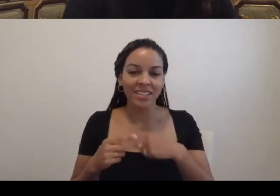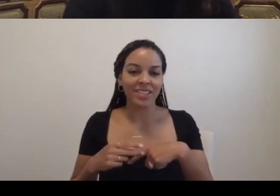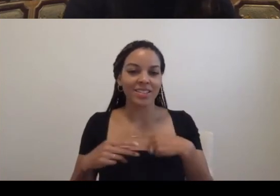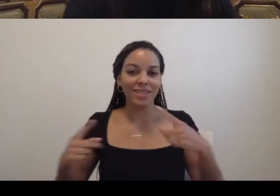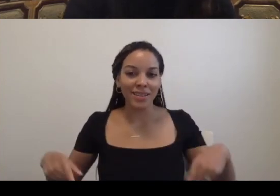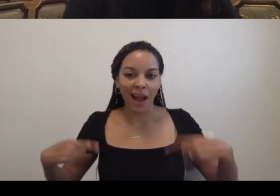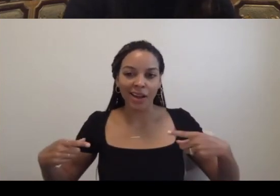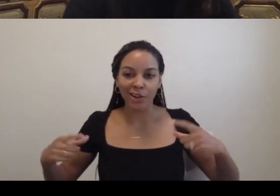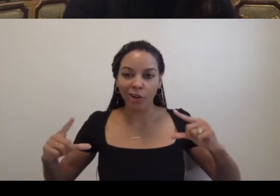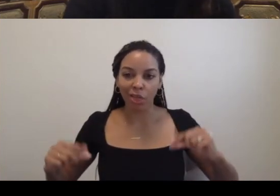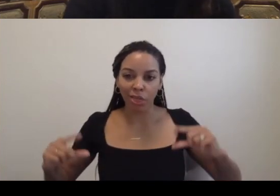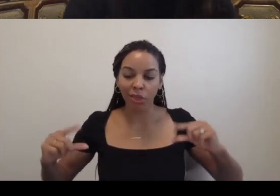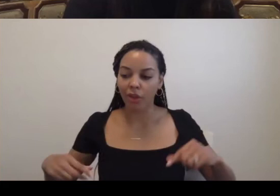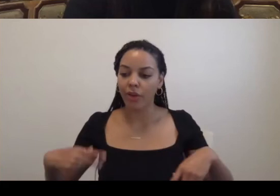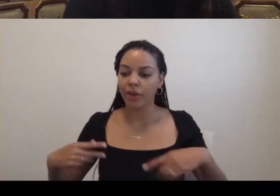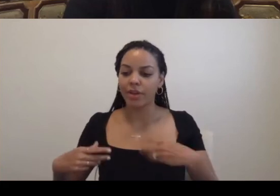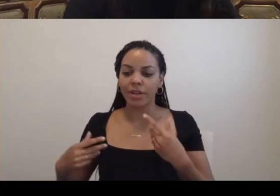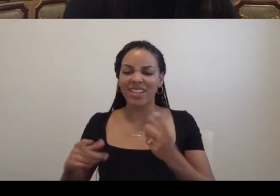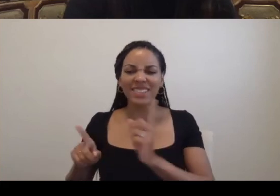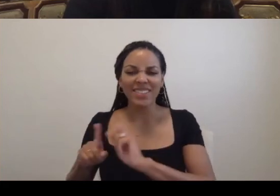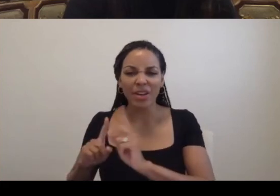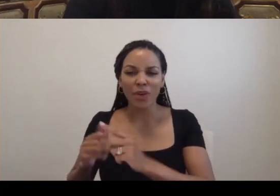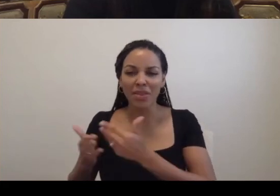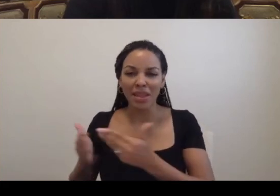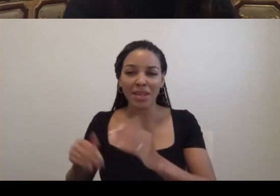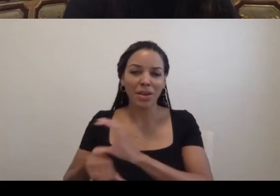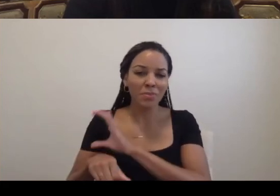dewatered dredge spoils, computers,